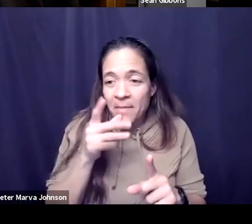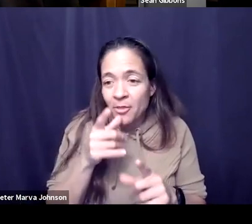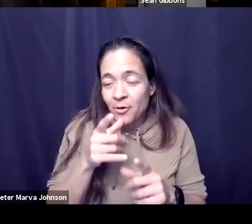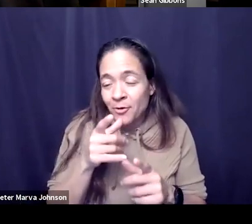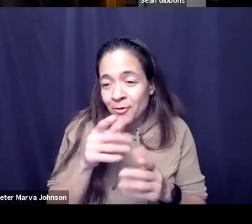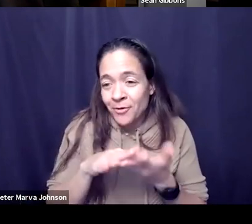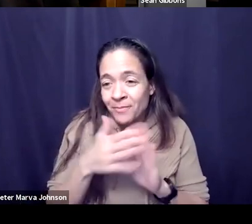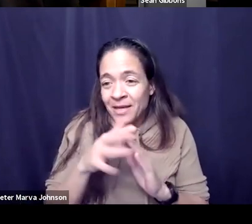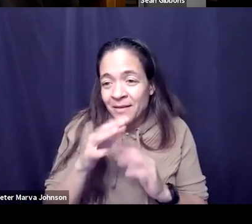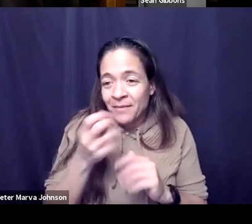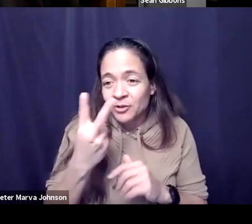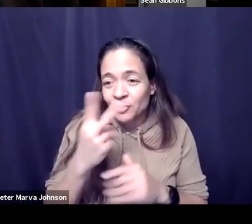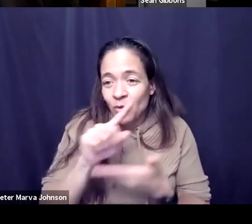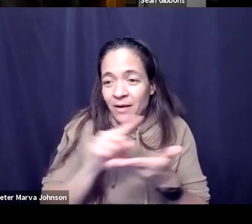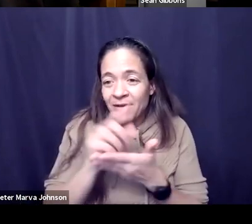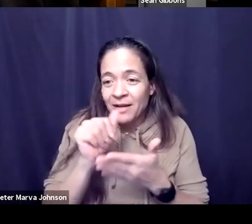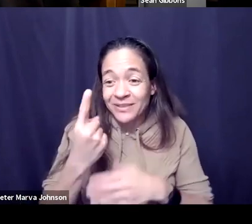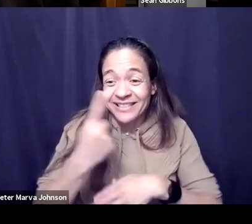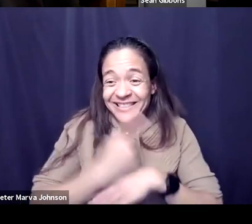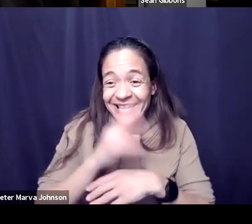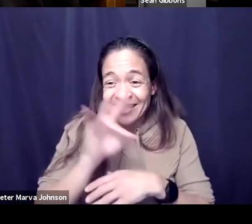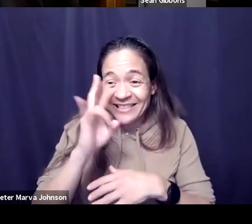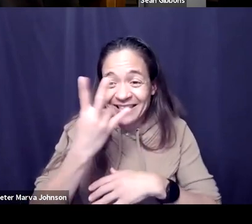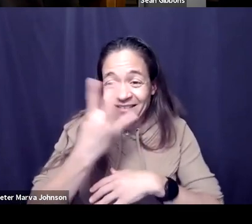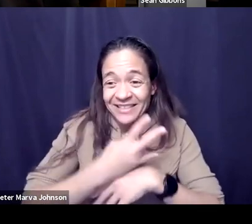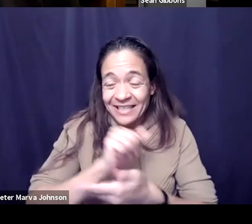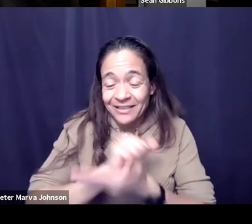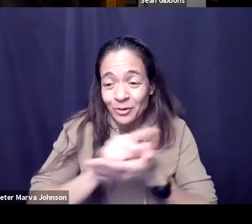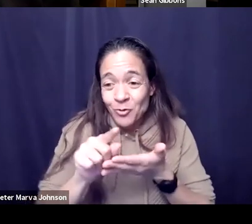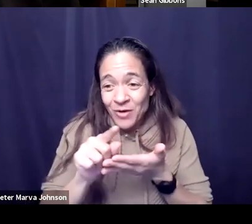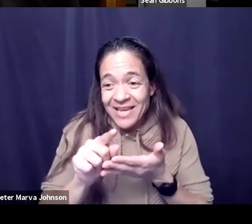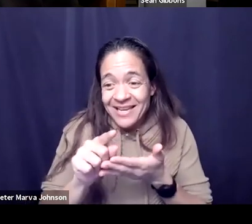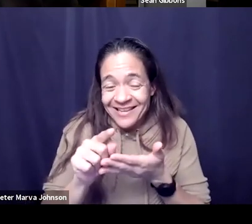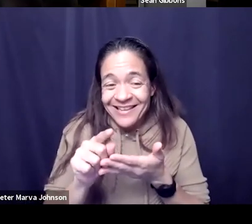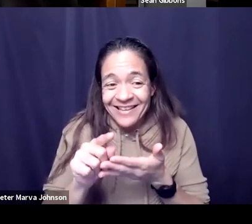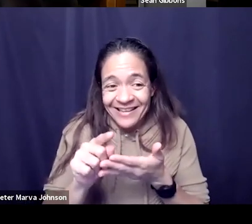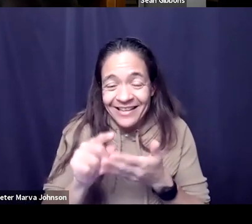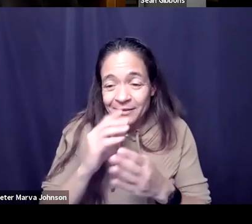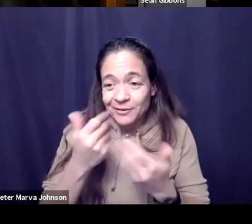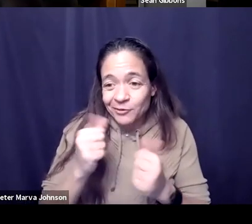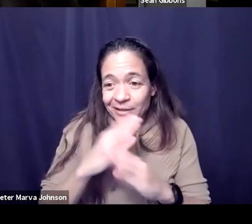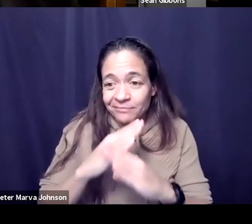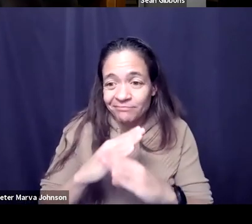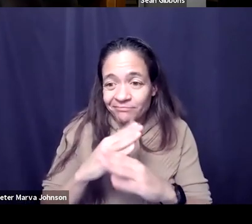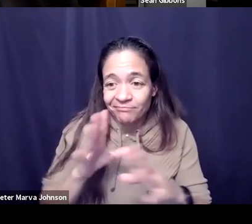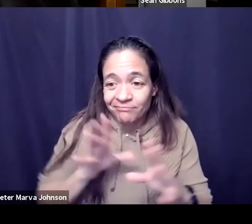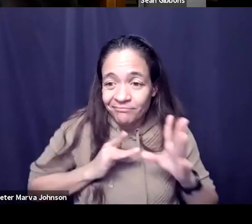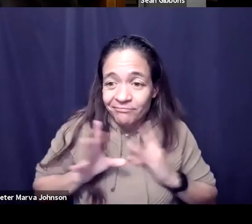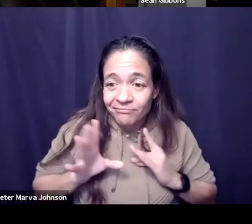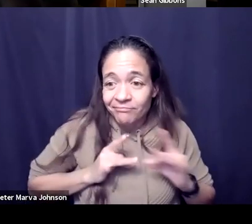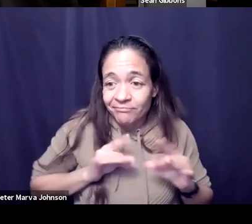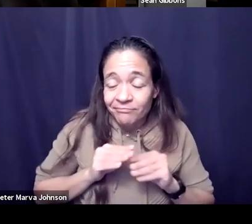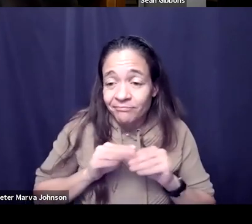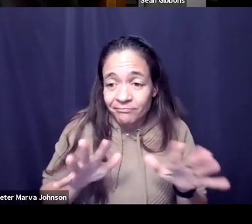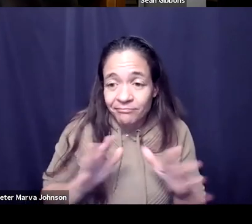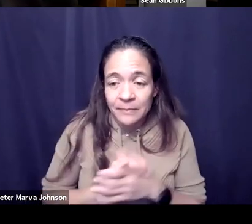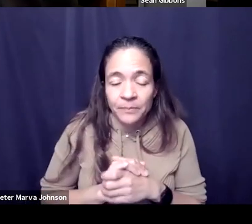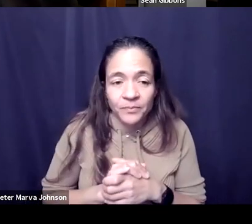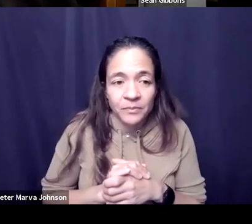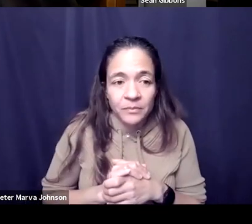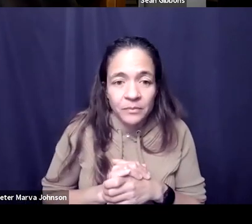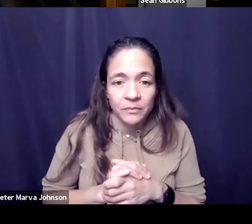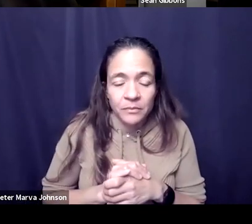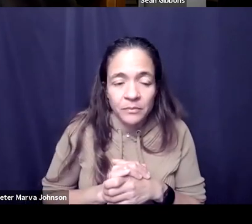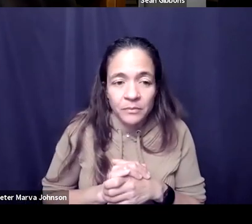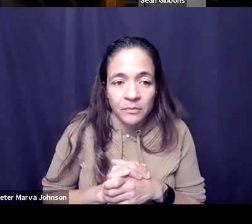and in kind of her darkest moment i remember her saying well one